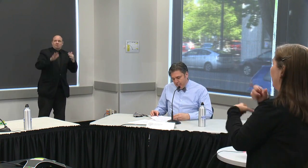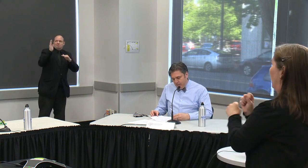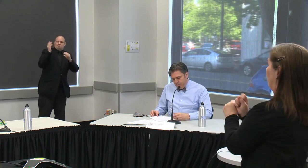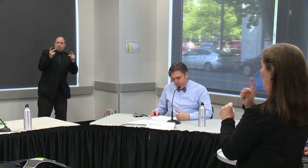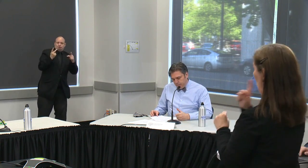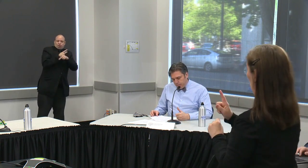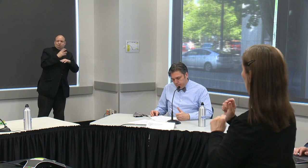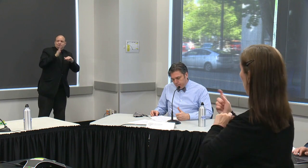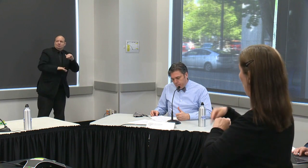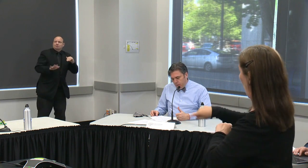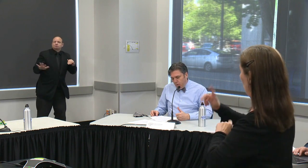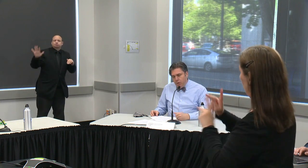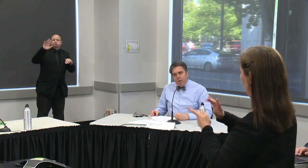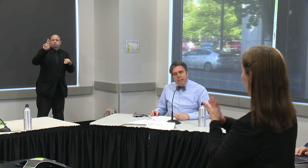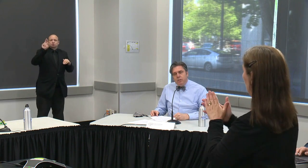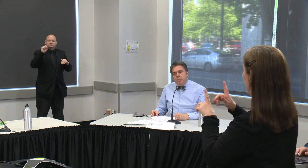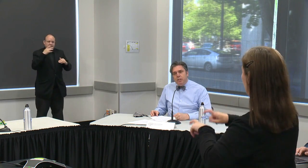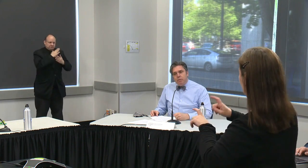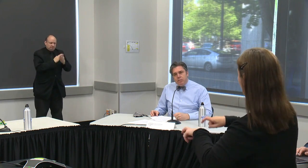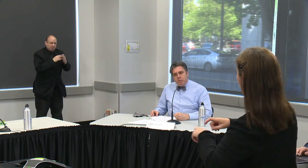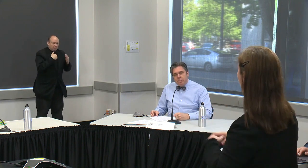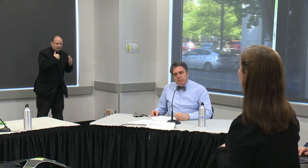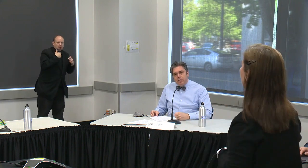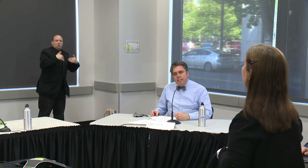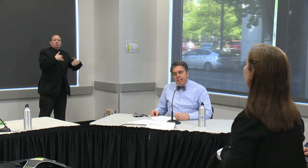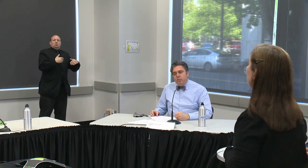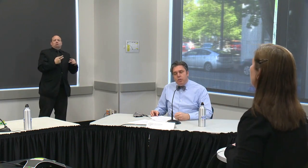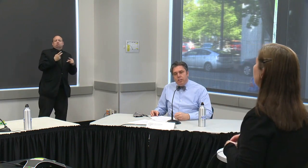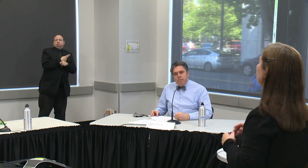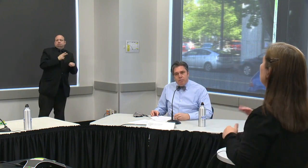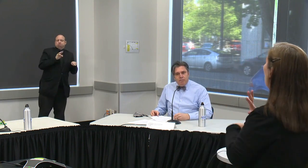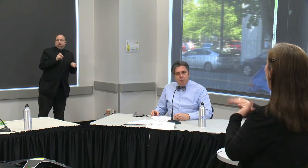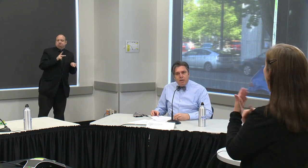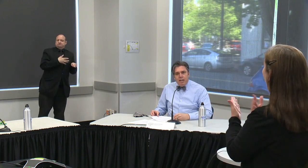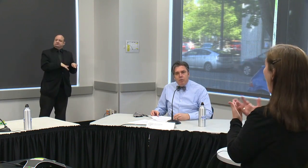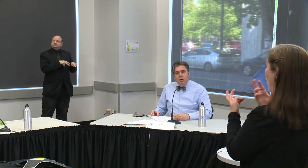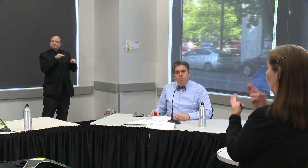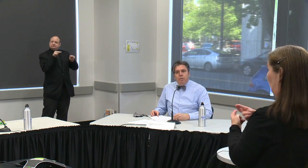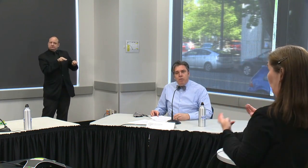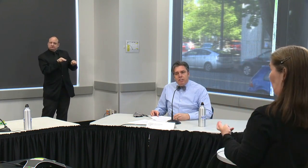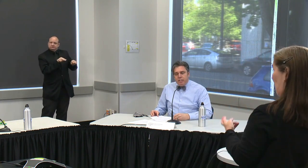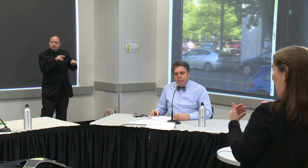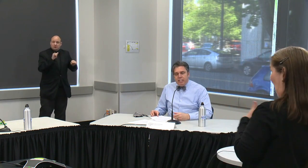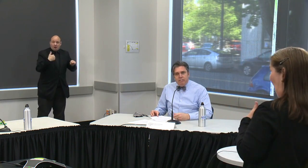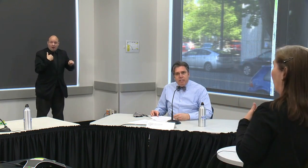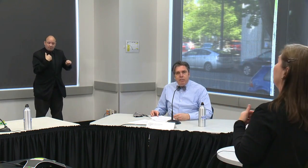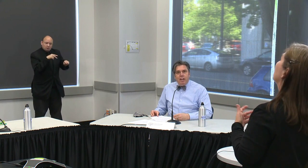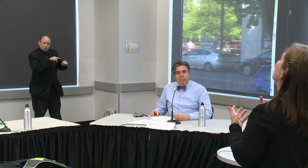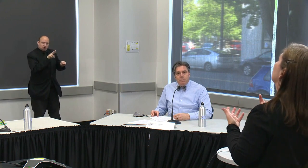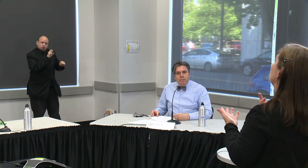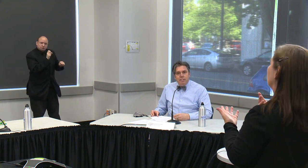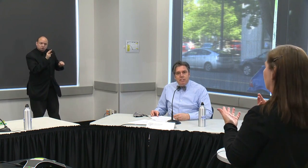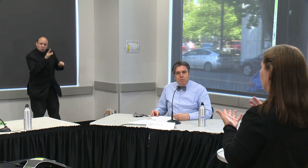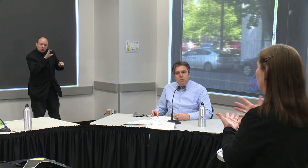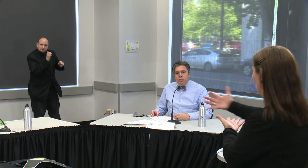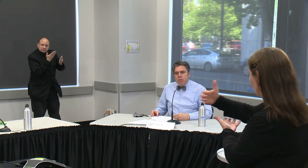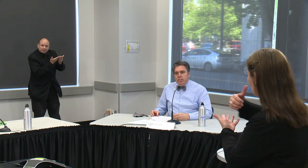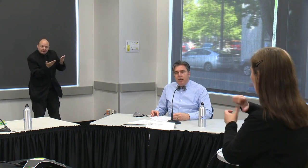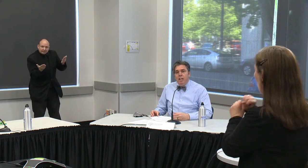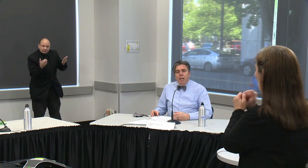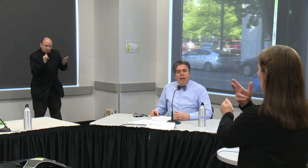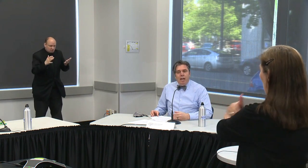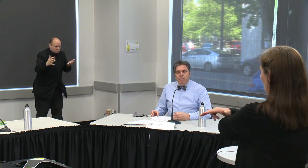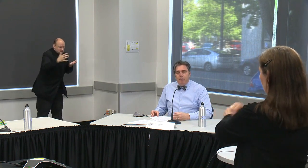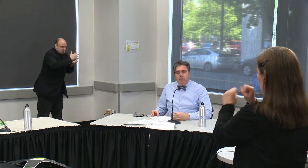get tested we want to use all the resources and as you heard from governor brown we've worked collectively with our hospital systems to